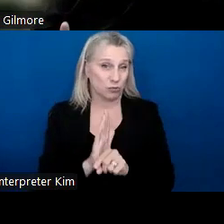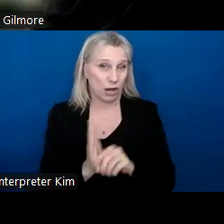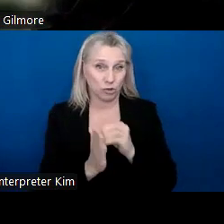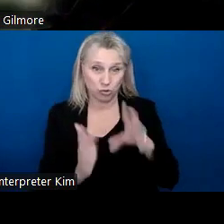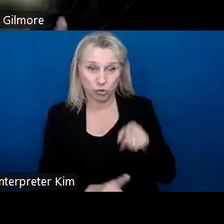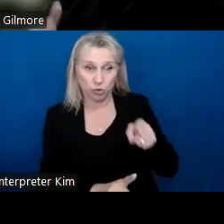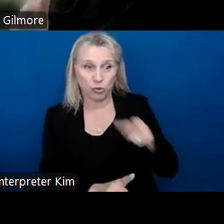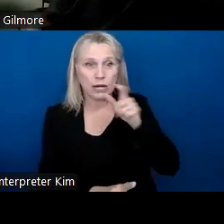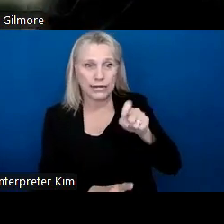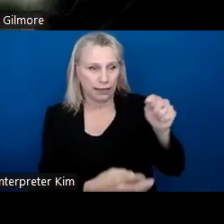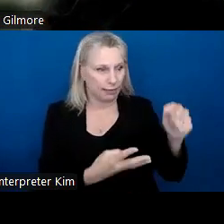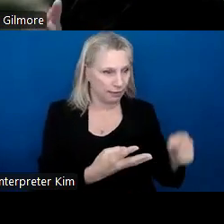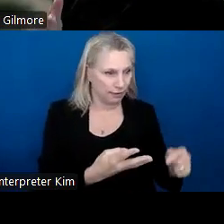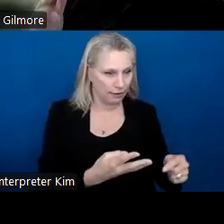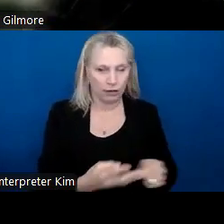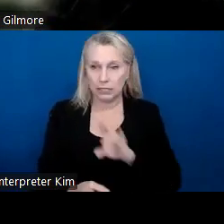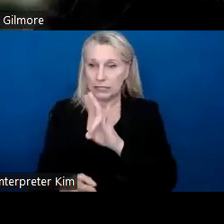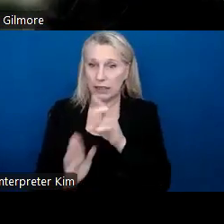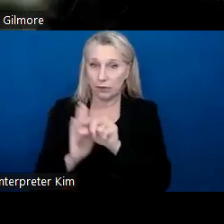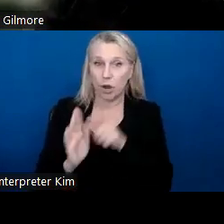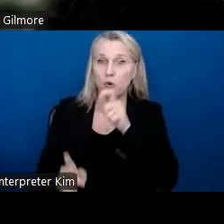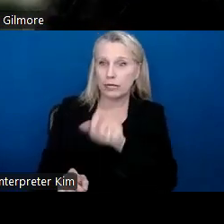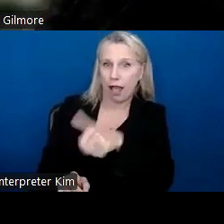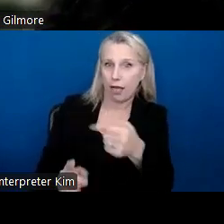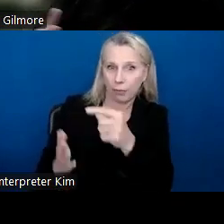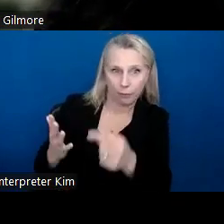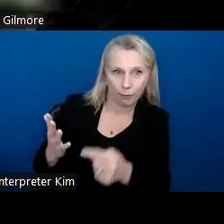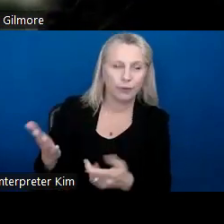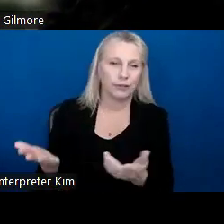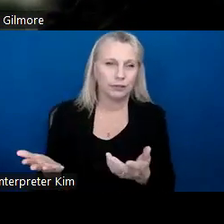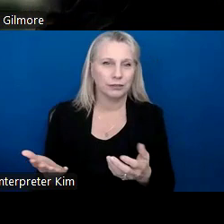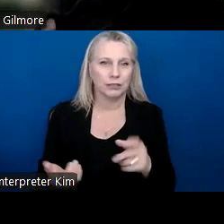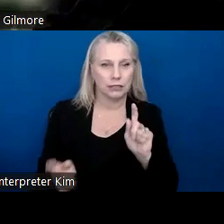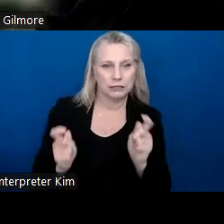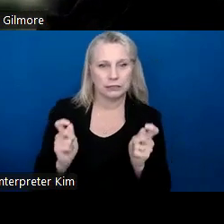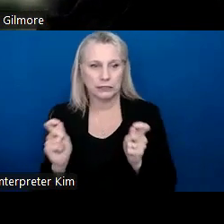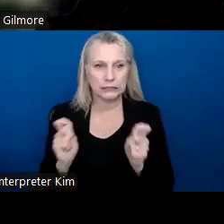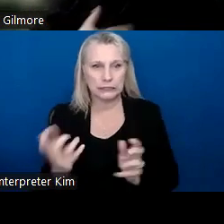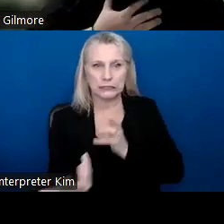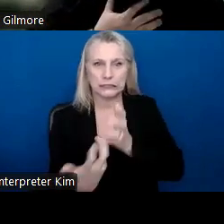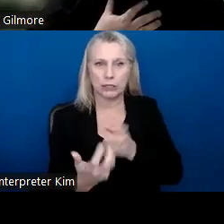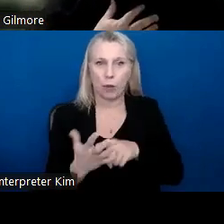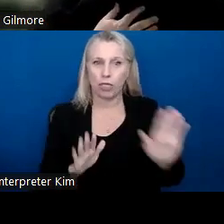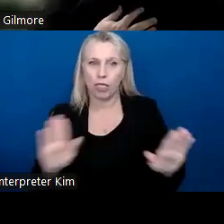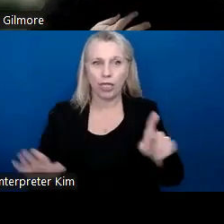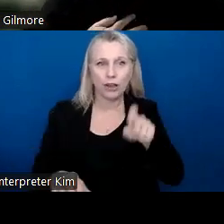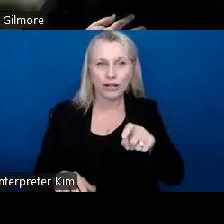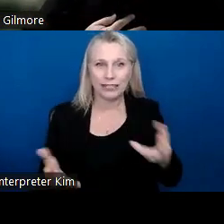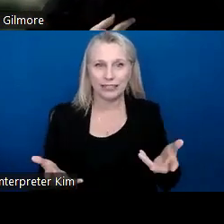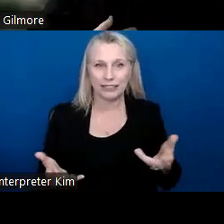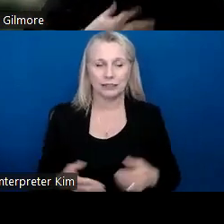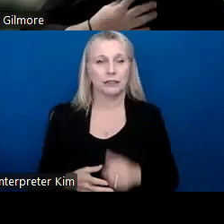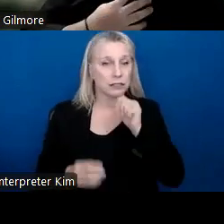needs one thing and a group of seventh graders who needs another thing. So just adaptability. What are the needs of the kids? is not about me